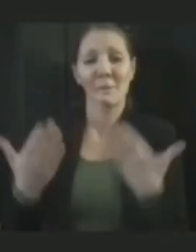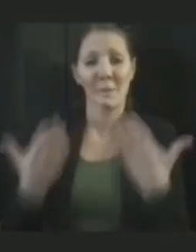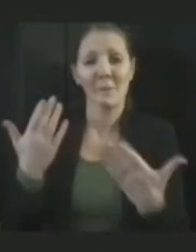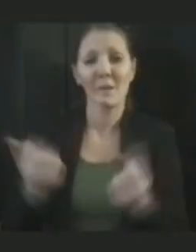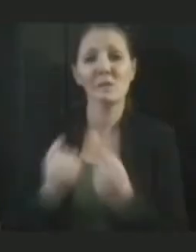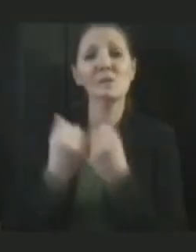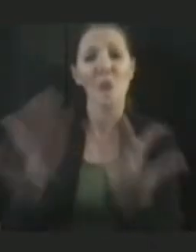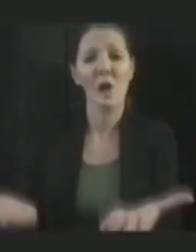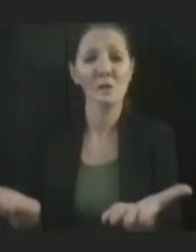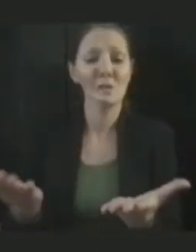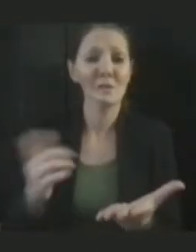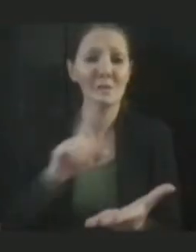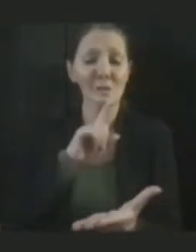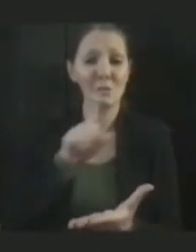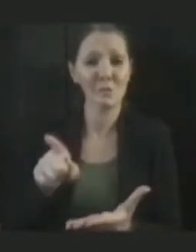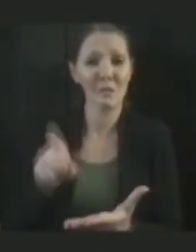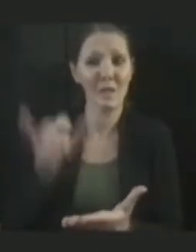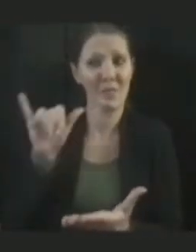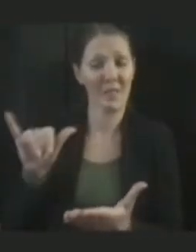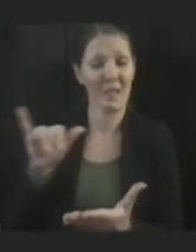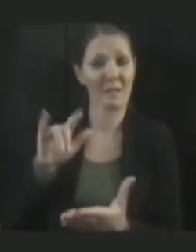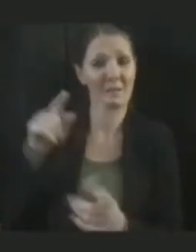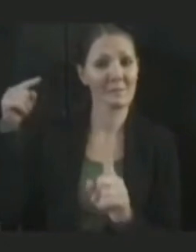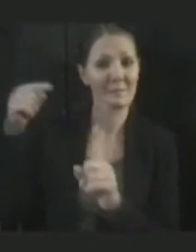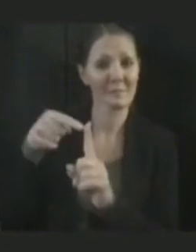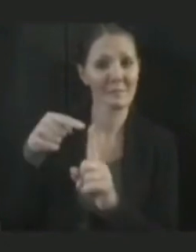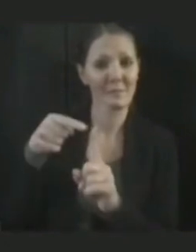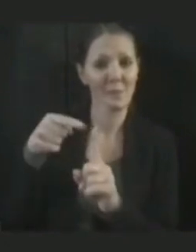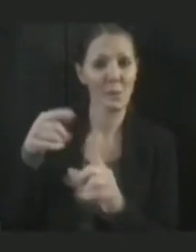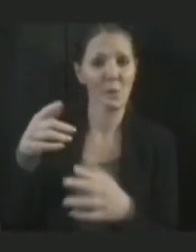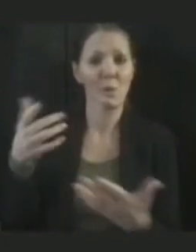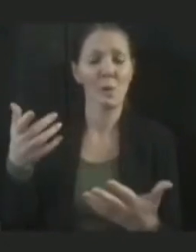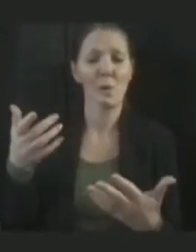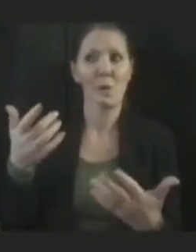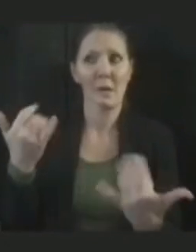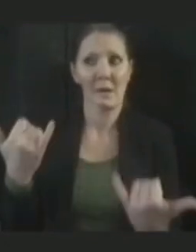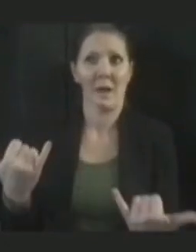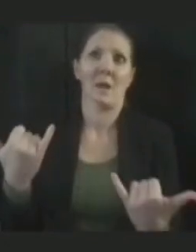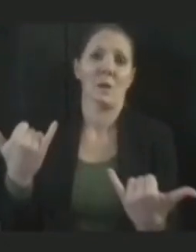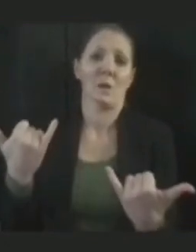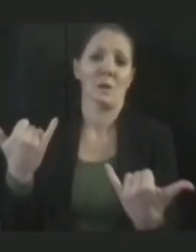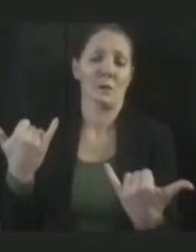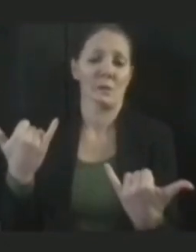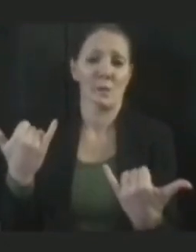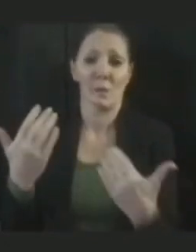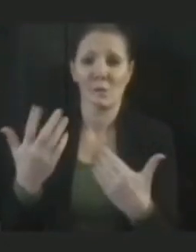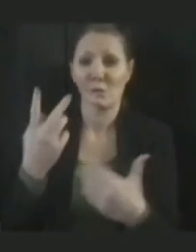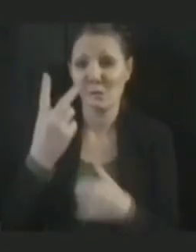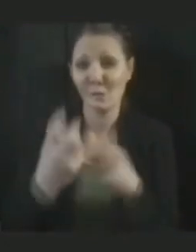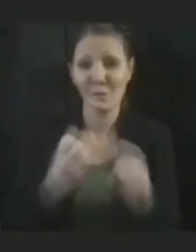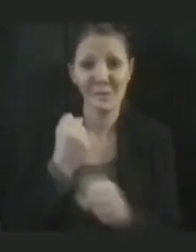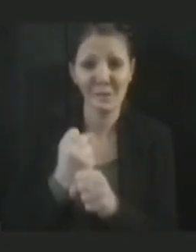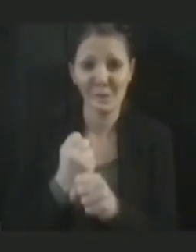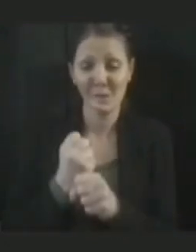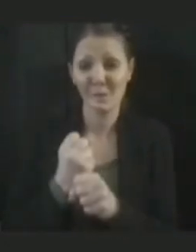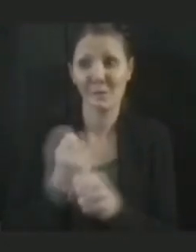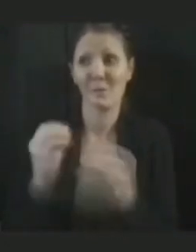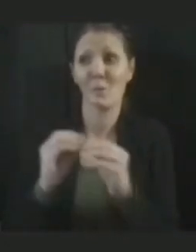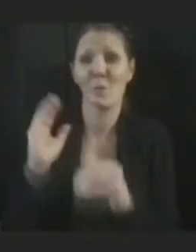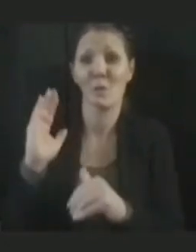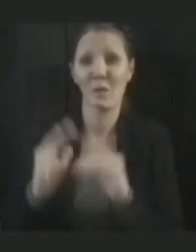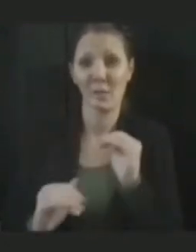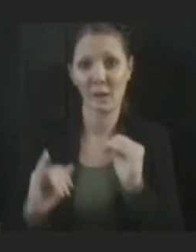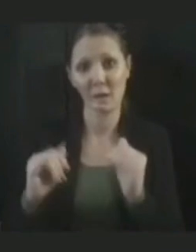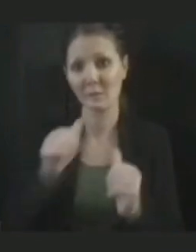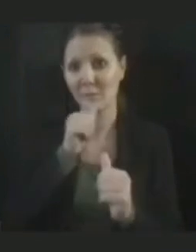into play here. That, you know, we're, it's nearly, you know, it's two years or more that we've been through this